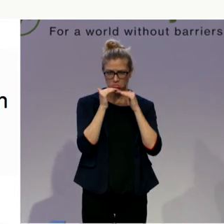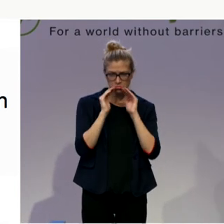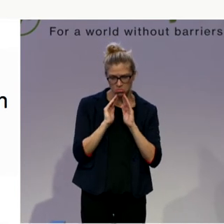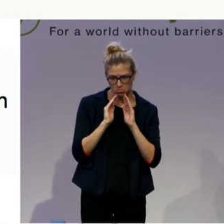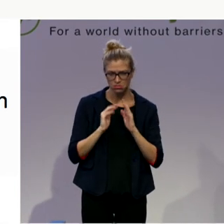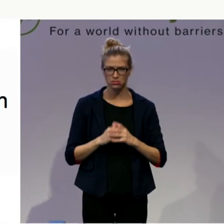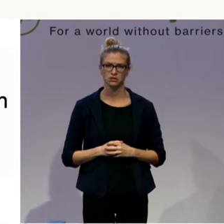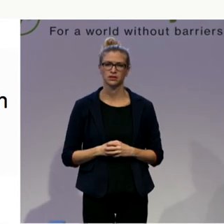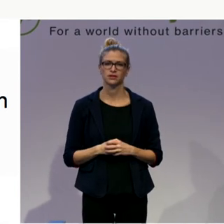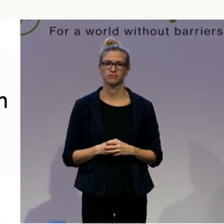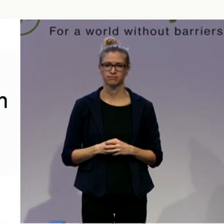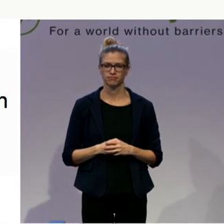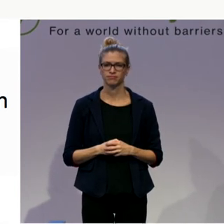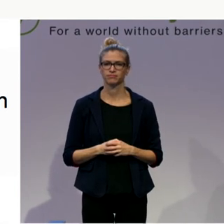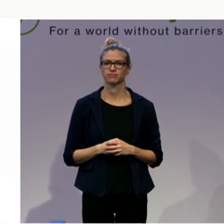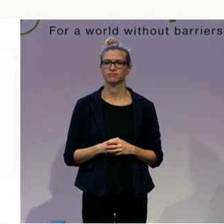thanks.